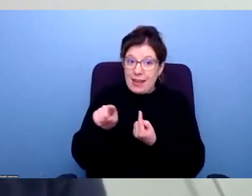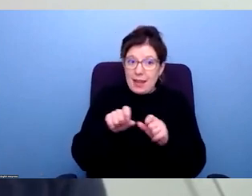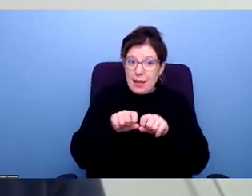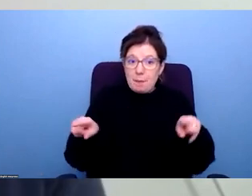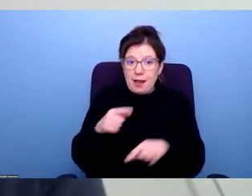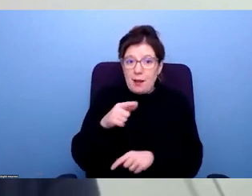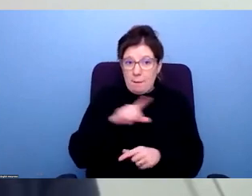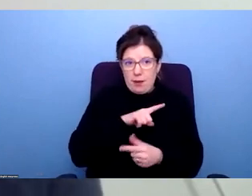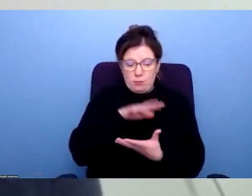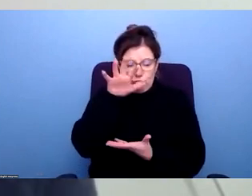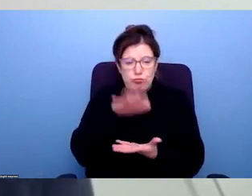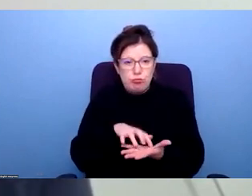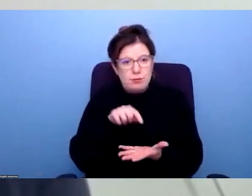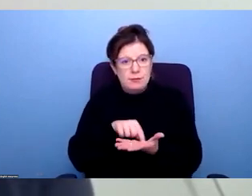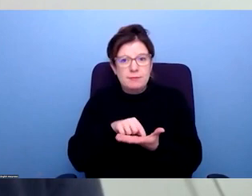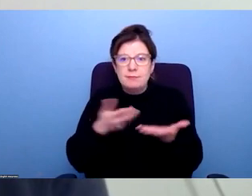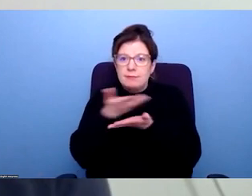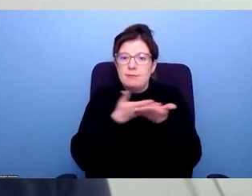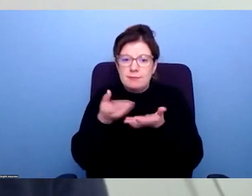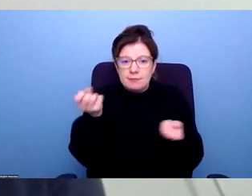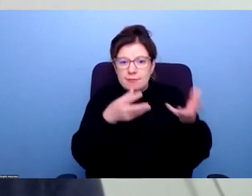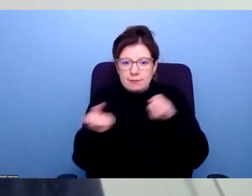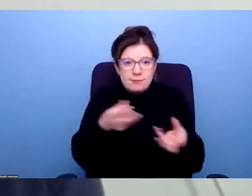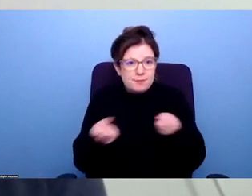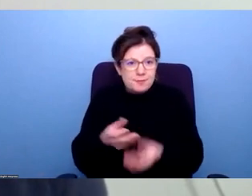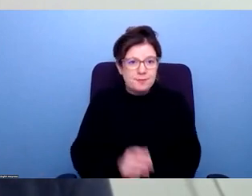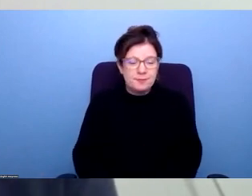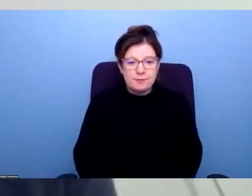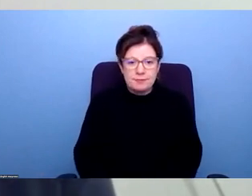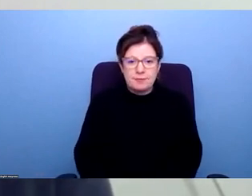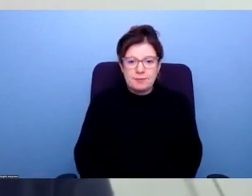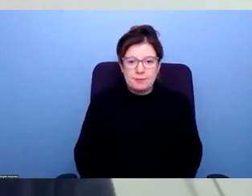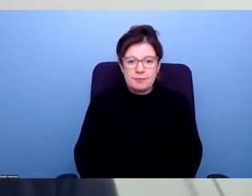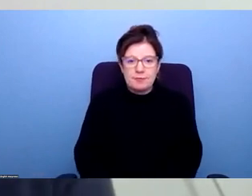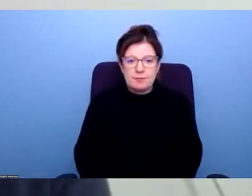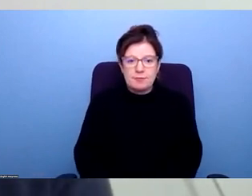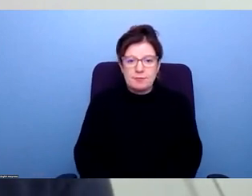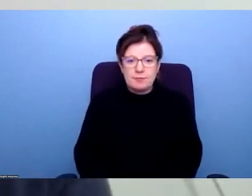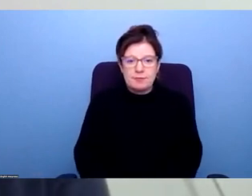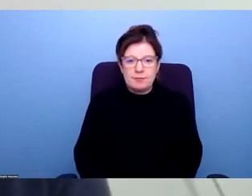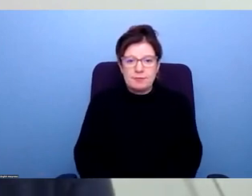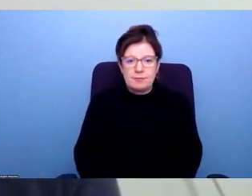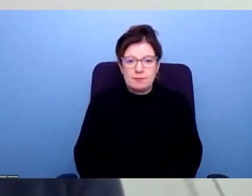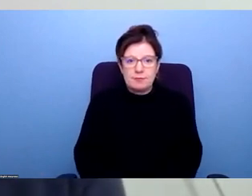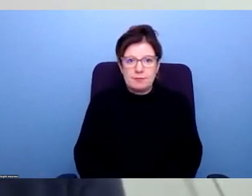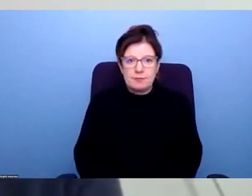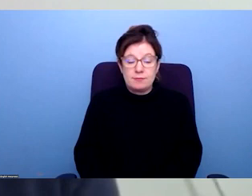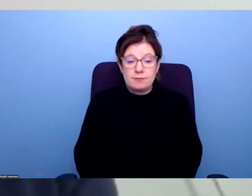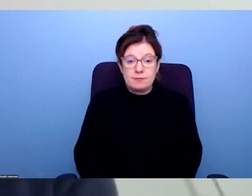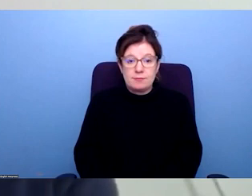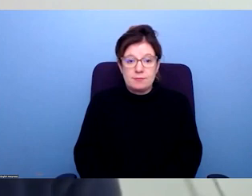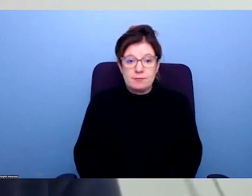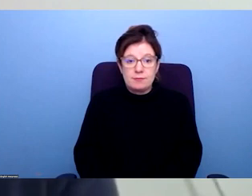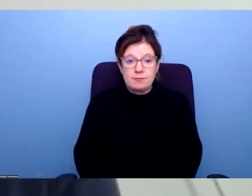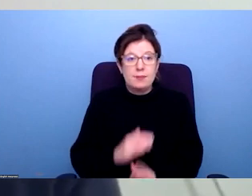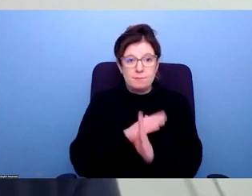it has captured what every one of us was saying throughout the points and it, it says who said what. So we will capture that so it is we are right